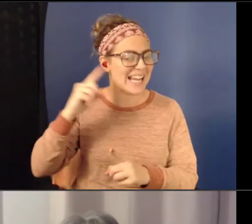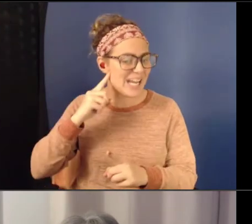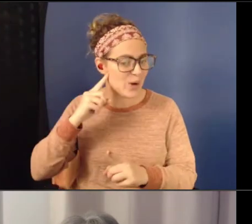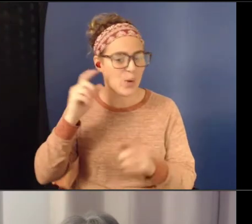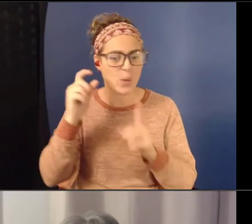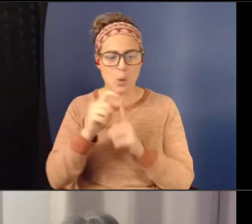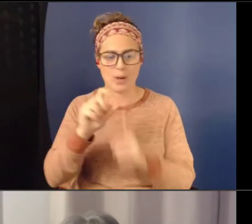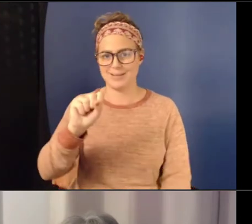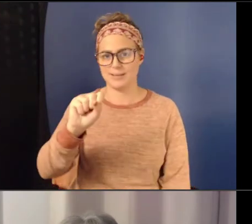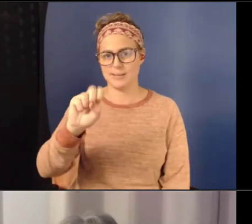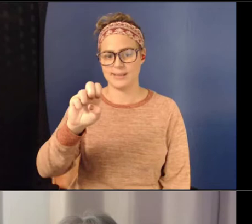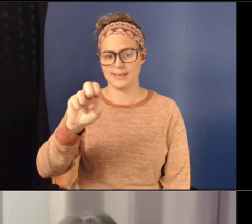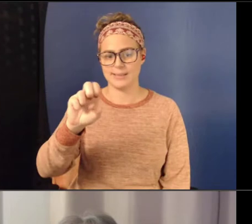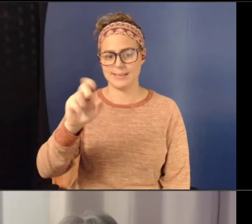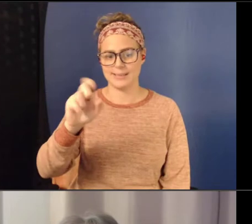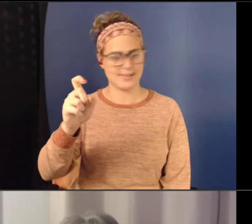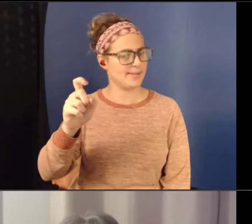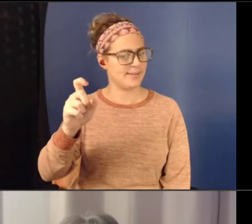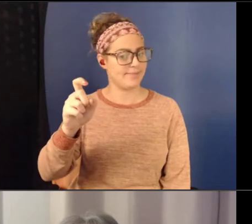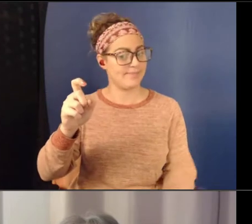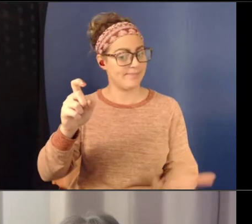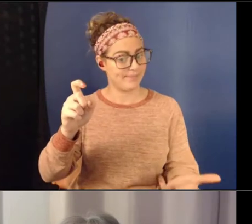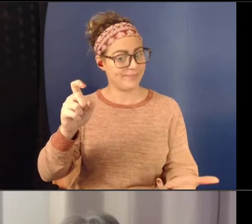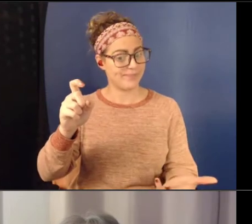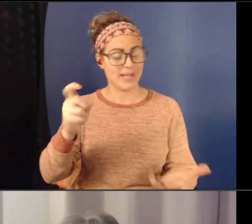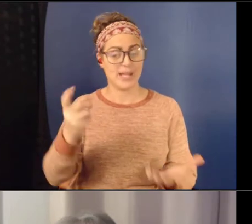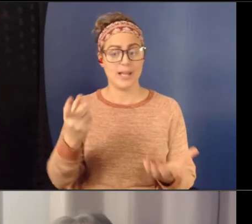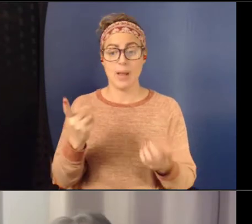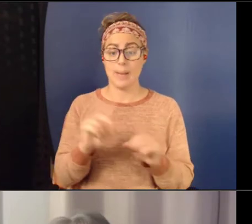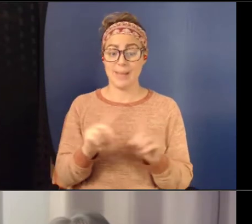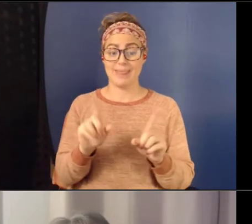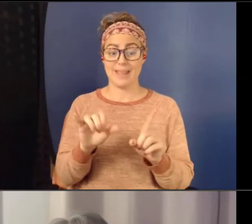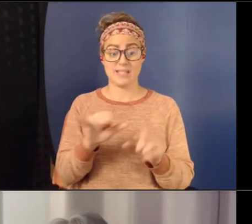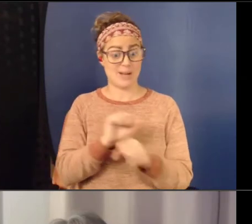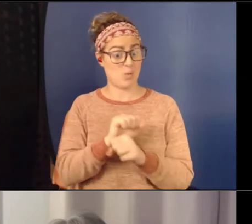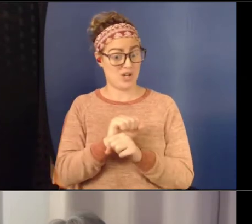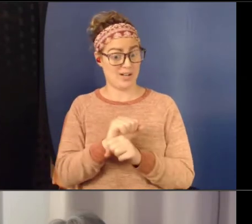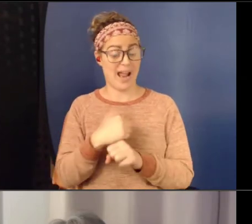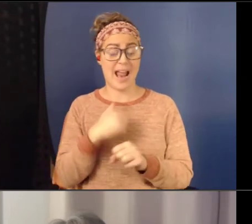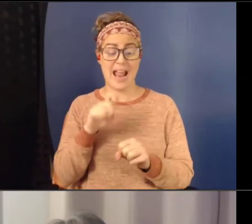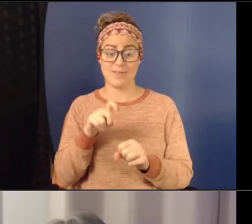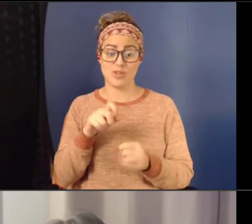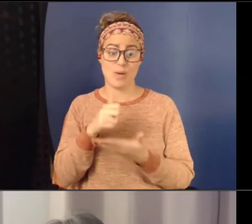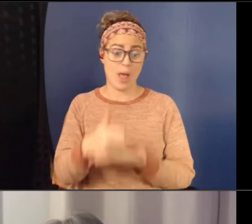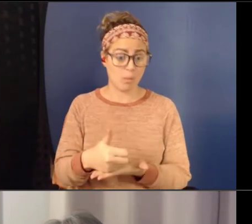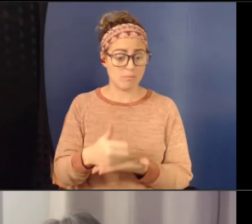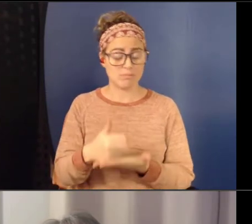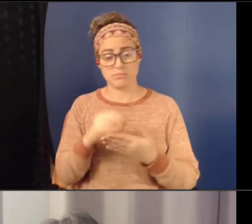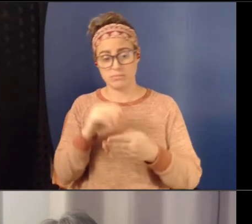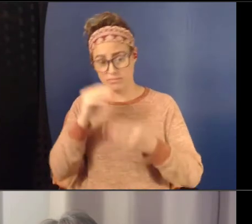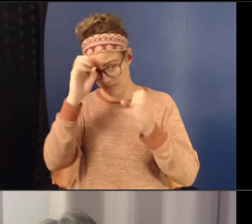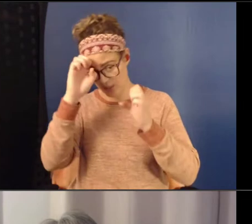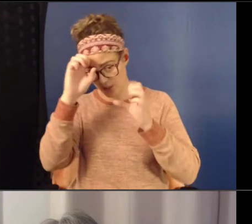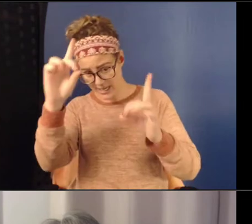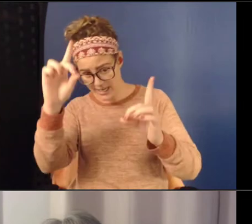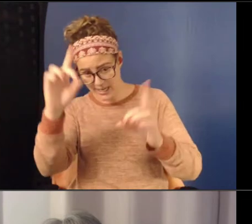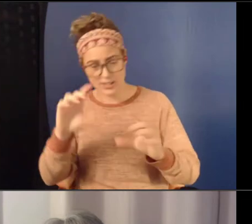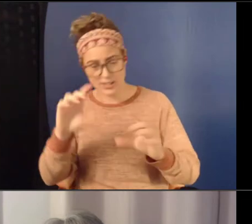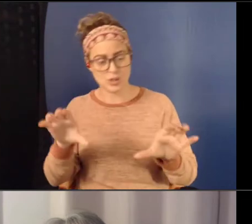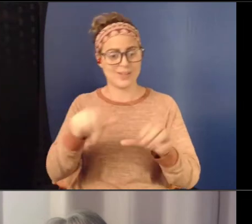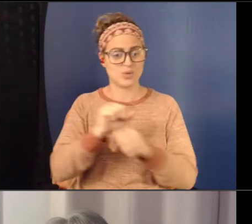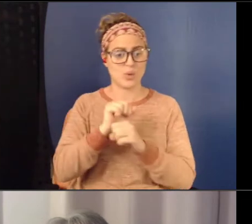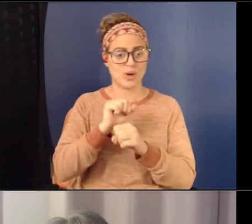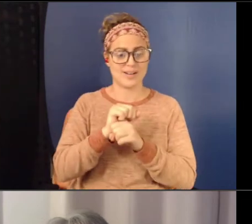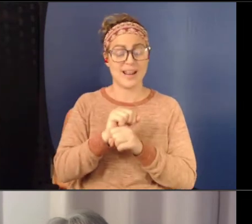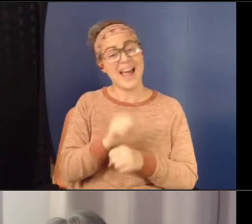to do my work, right? So then I have to be hopeful that we'll be able to do this work. I didn't realize how privileged